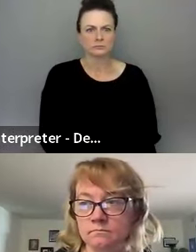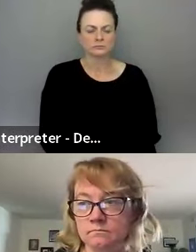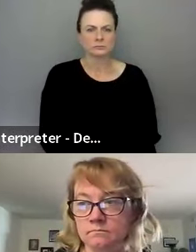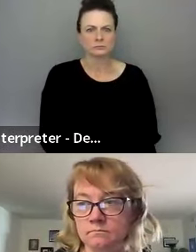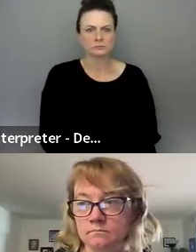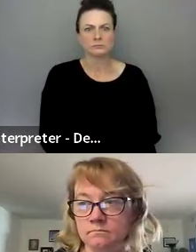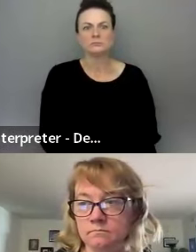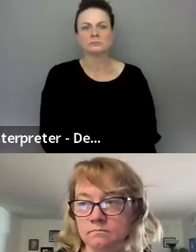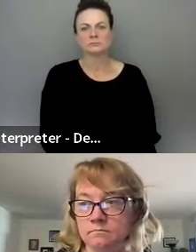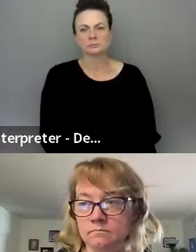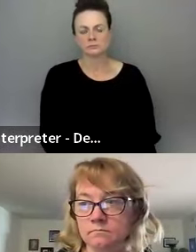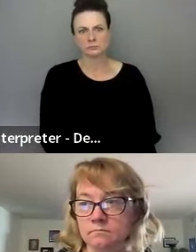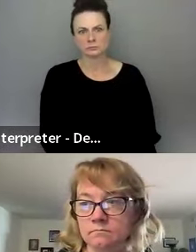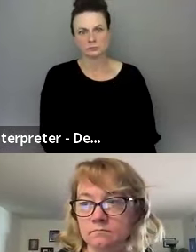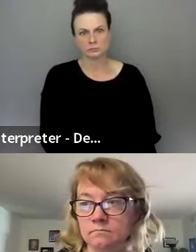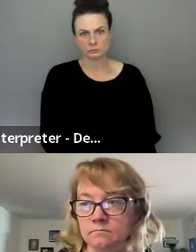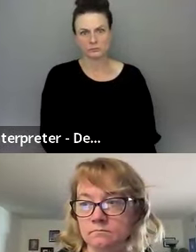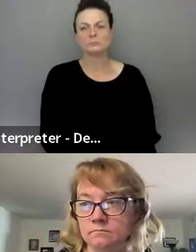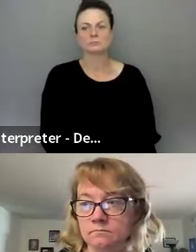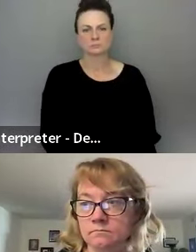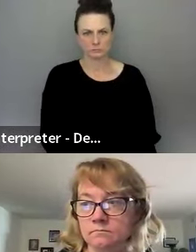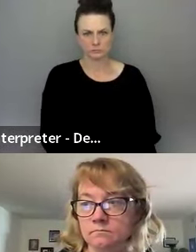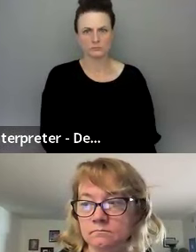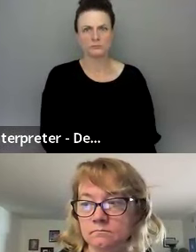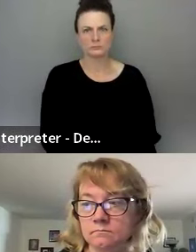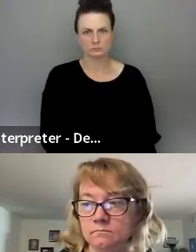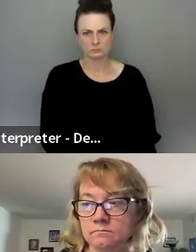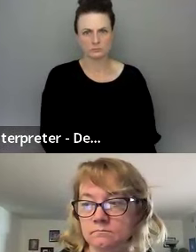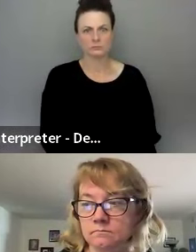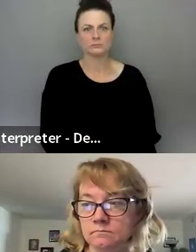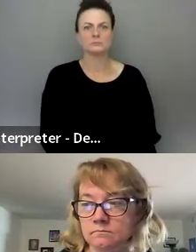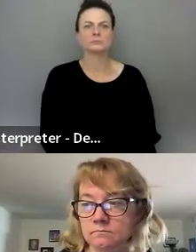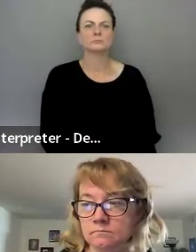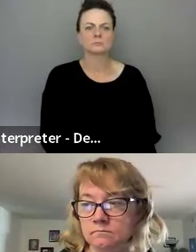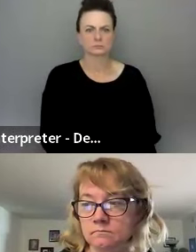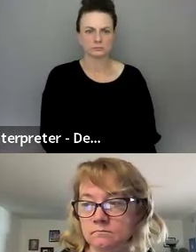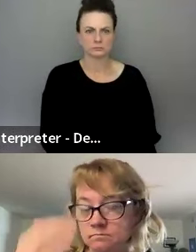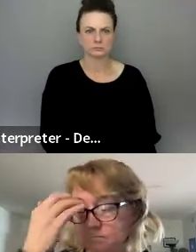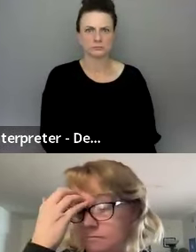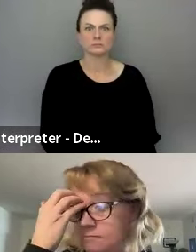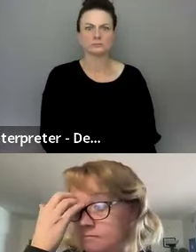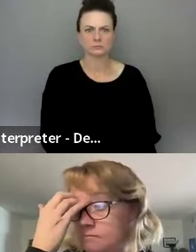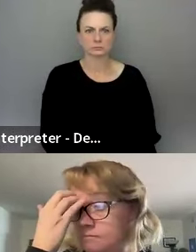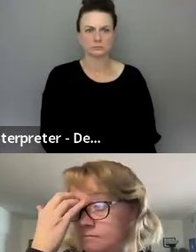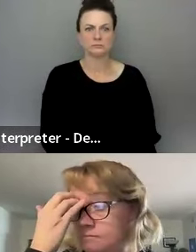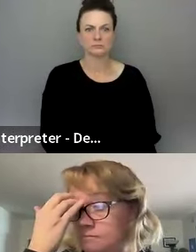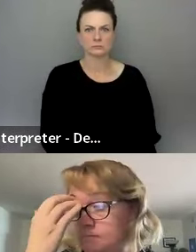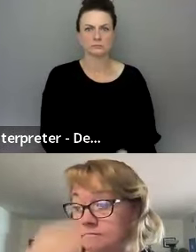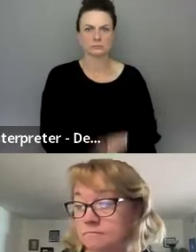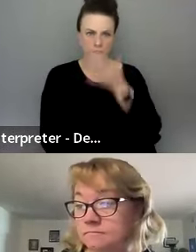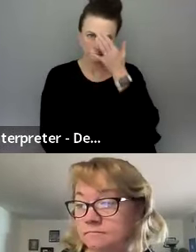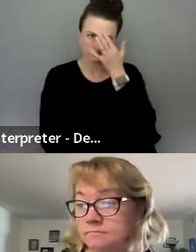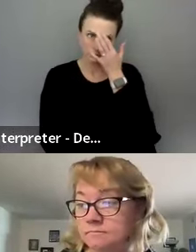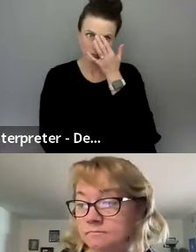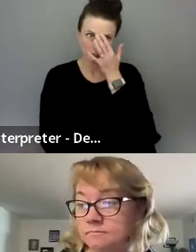So we're hoping to come up with signs for four particular words, and we all agreed on these signs. So that was great. We